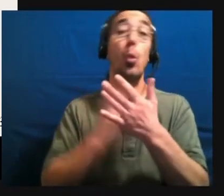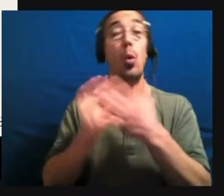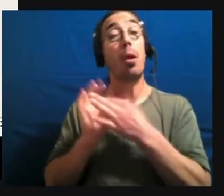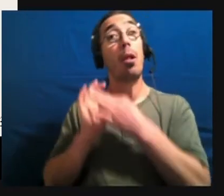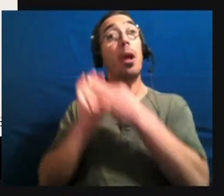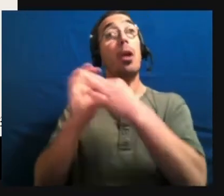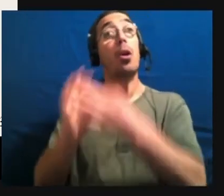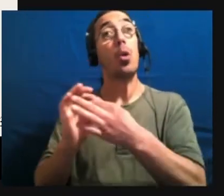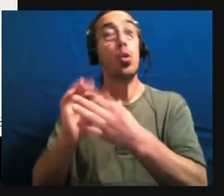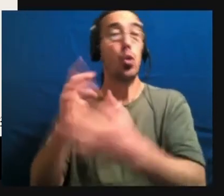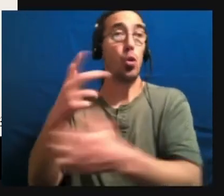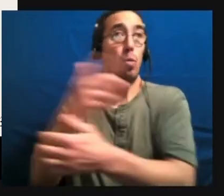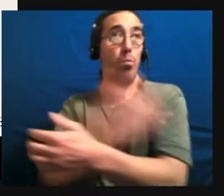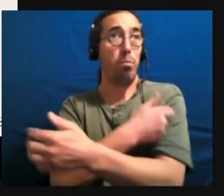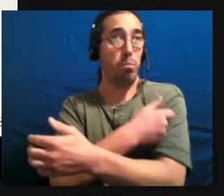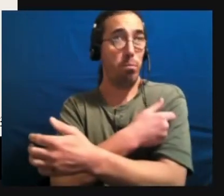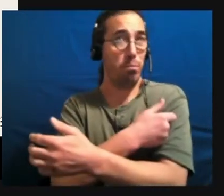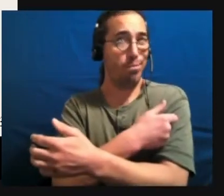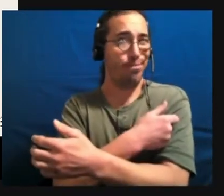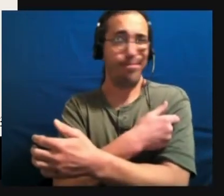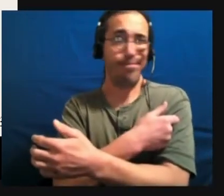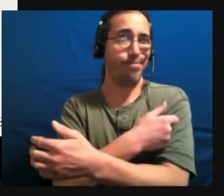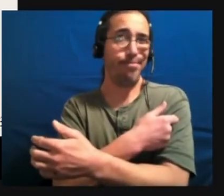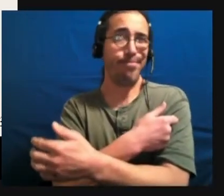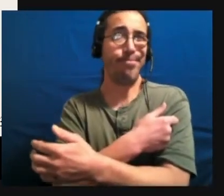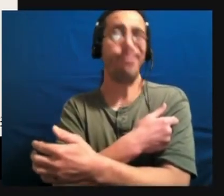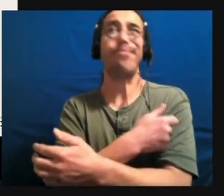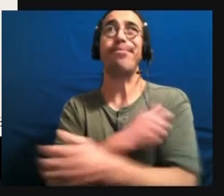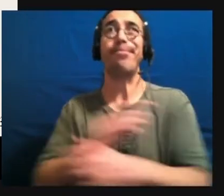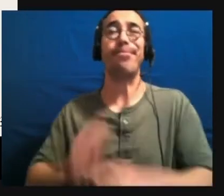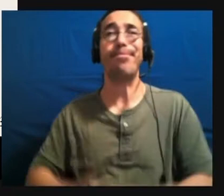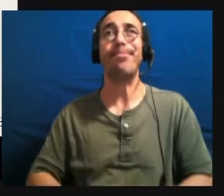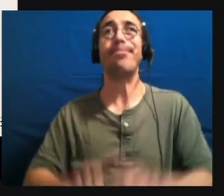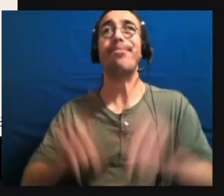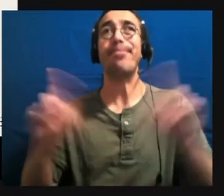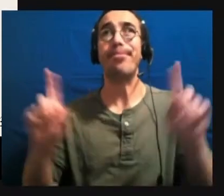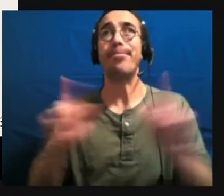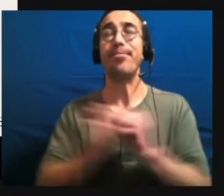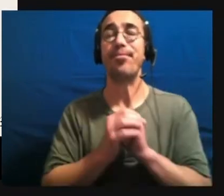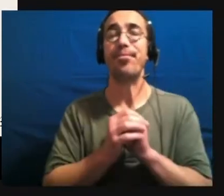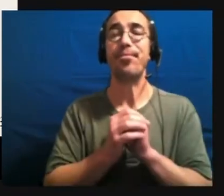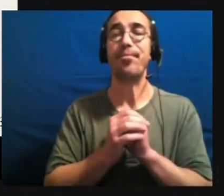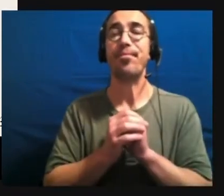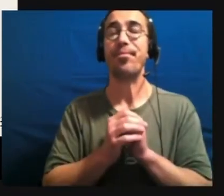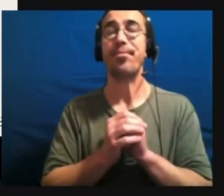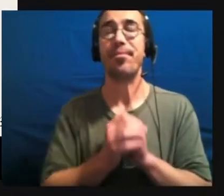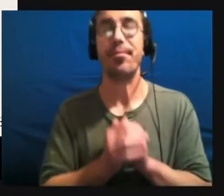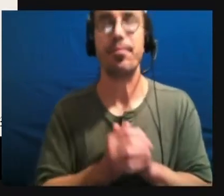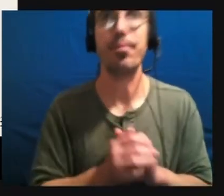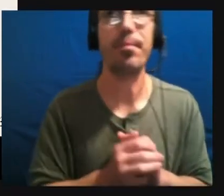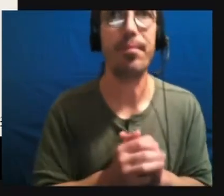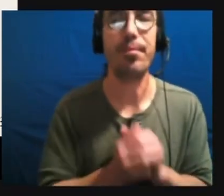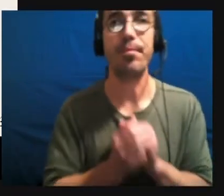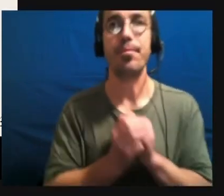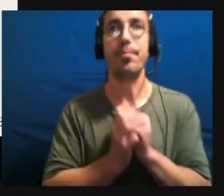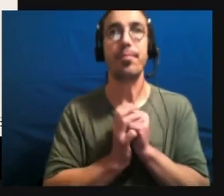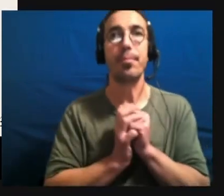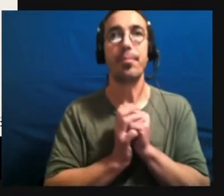vaccine injury, but that's different than vaccines causing autism. Okay.